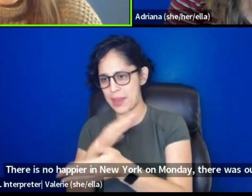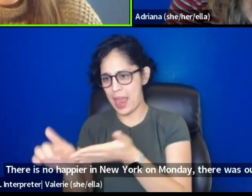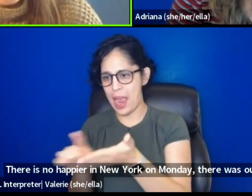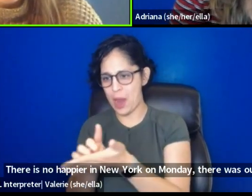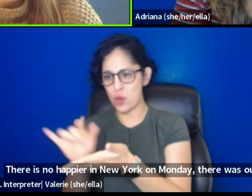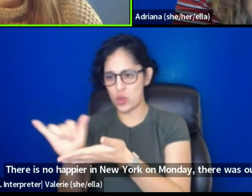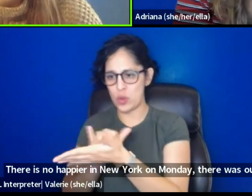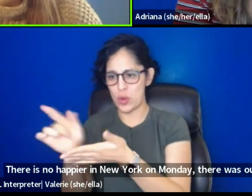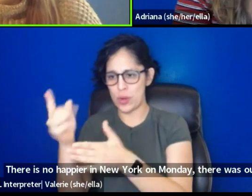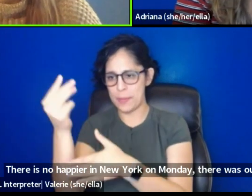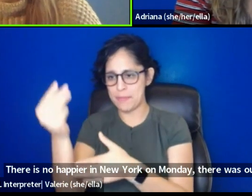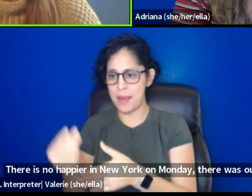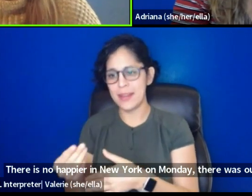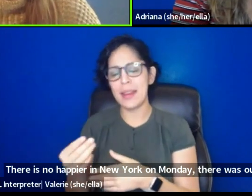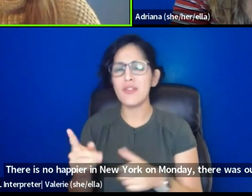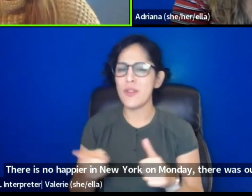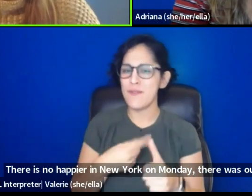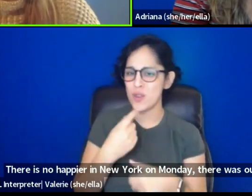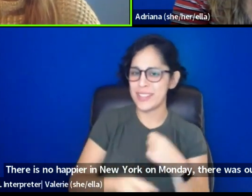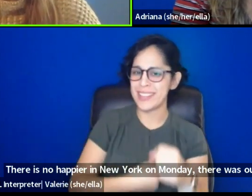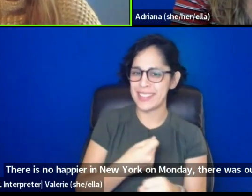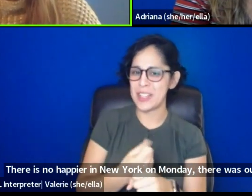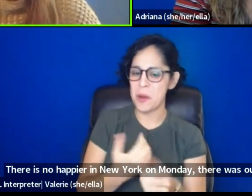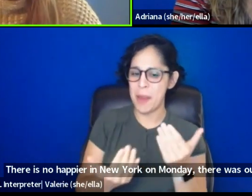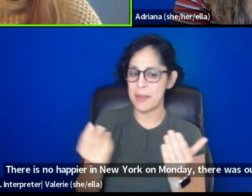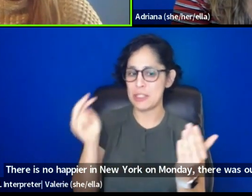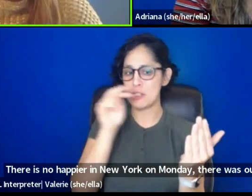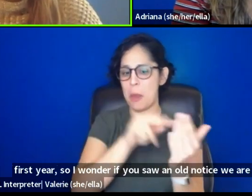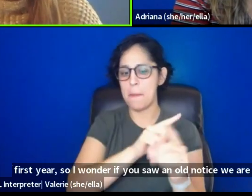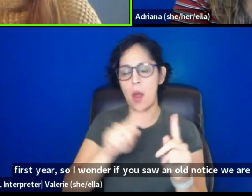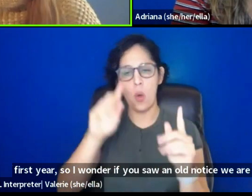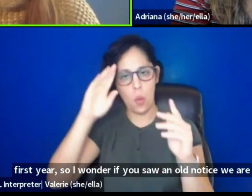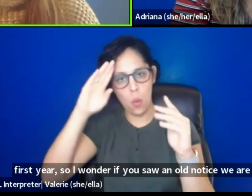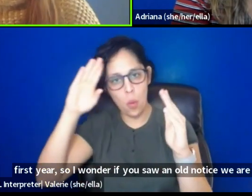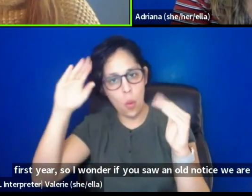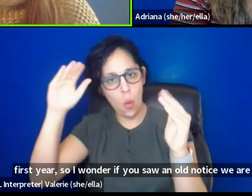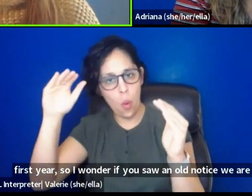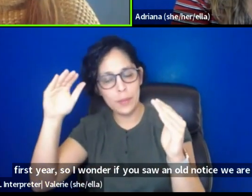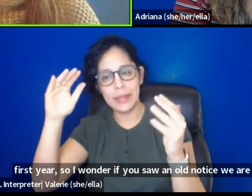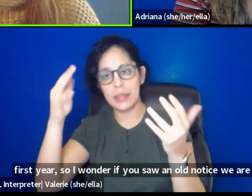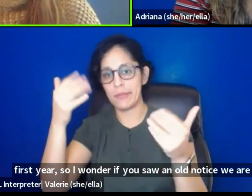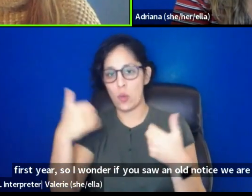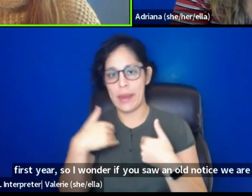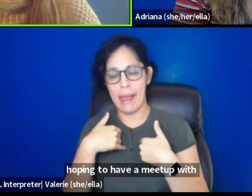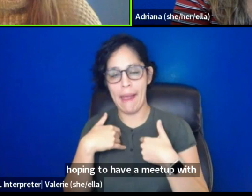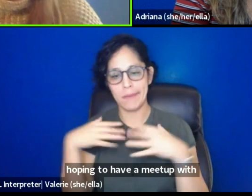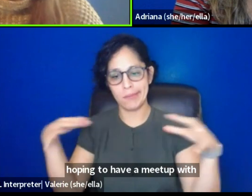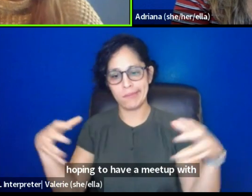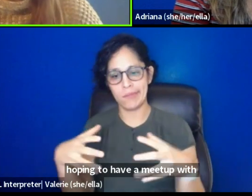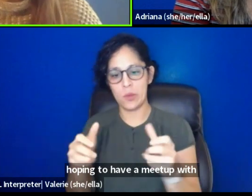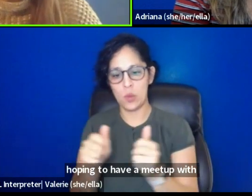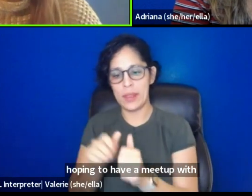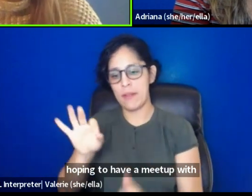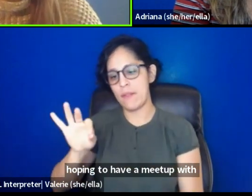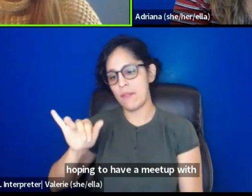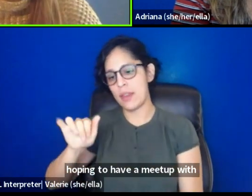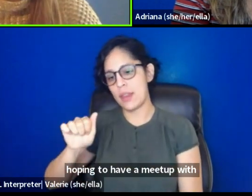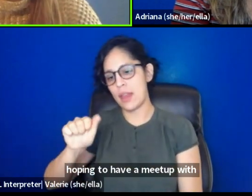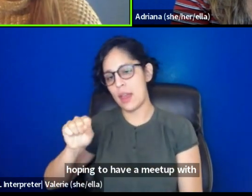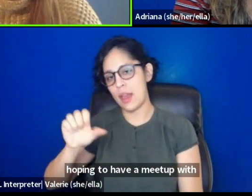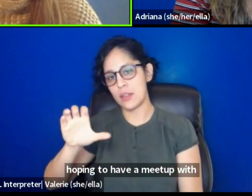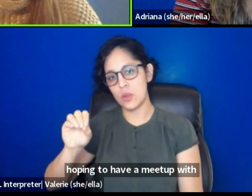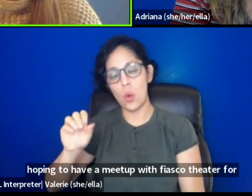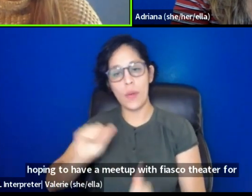So I wonder if you saw and all of notice, we are hoping to have a meetup with Fiasco Theater, um,